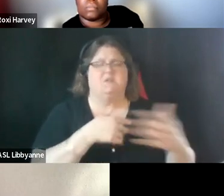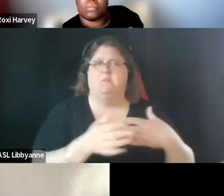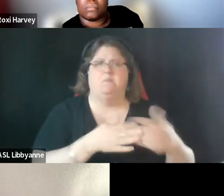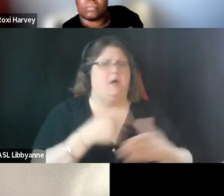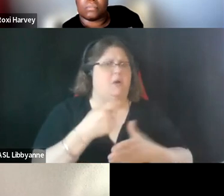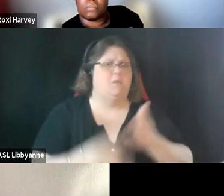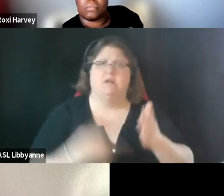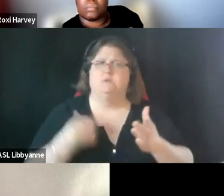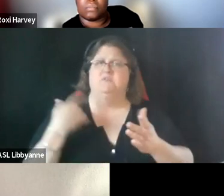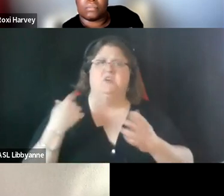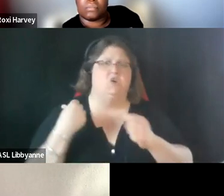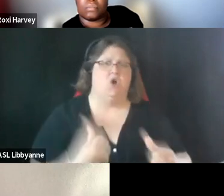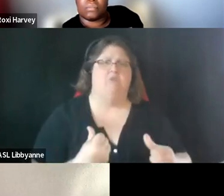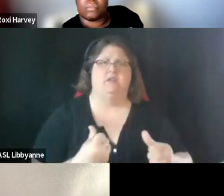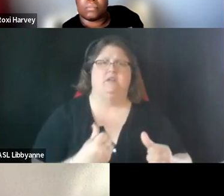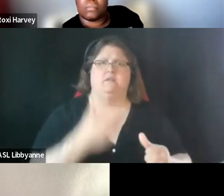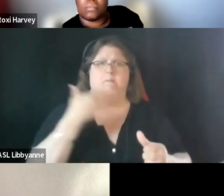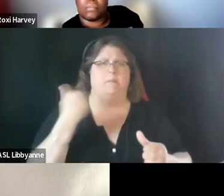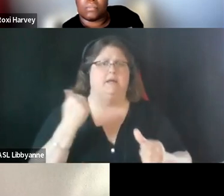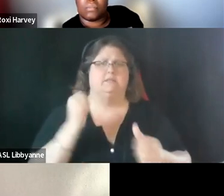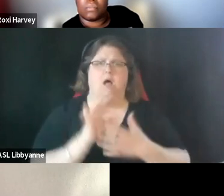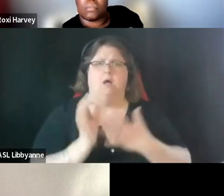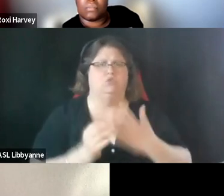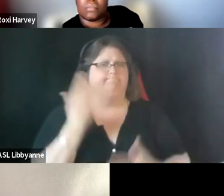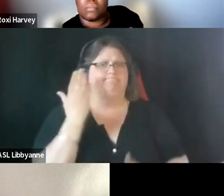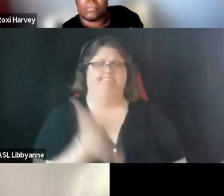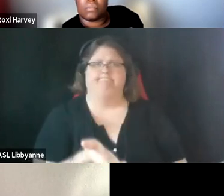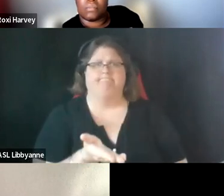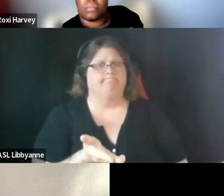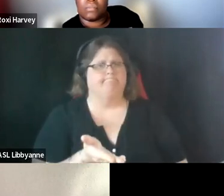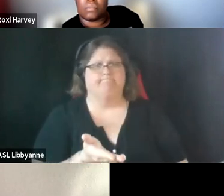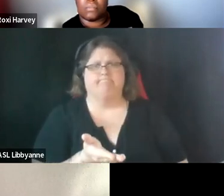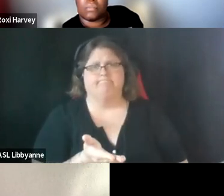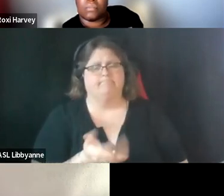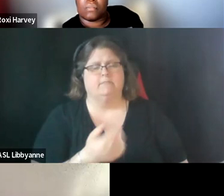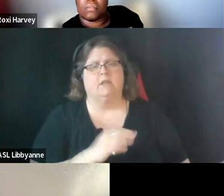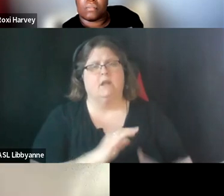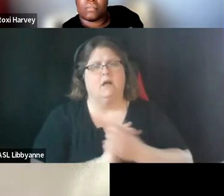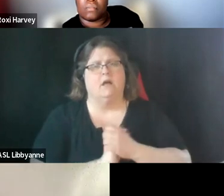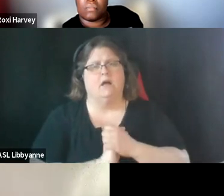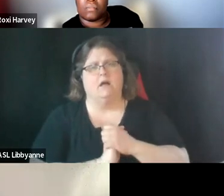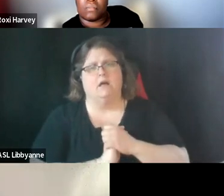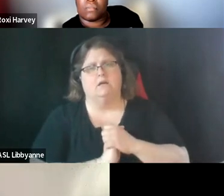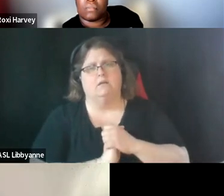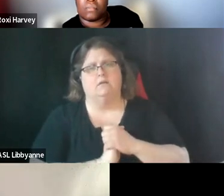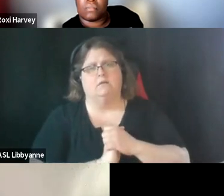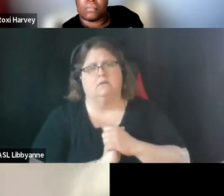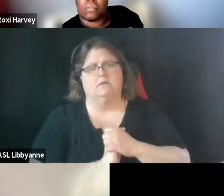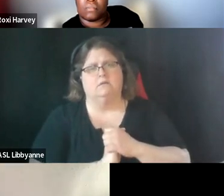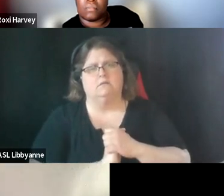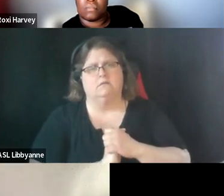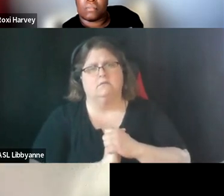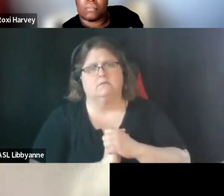confident that they were the right choice um but i i would say um that